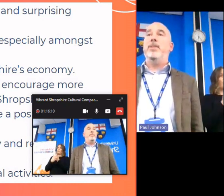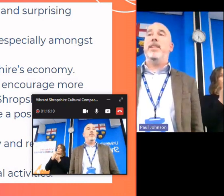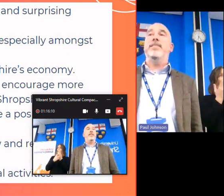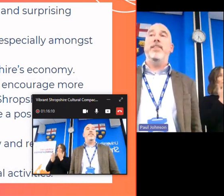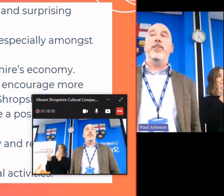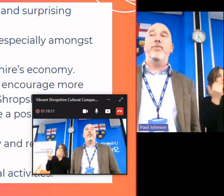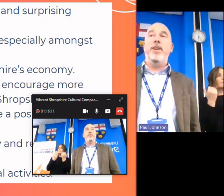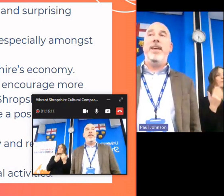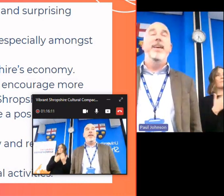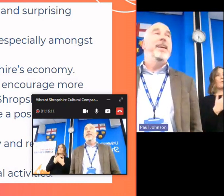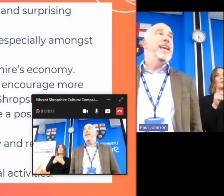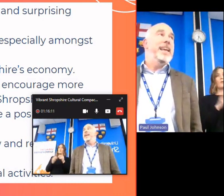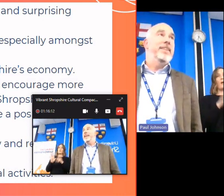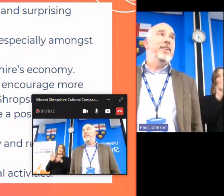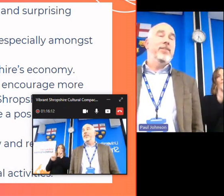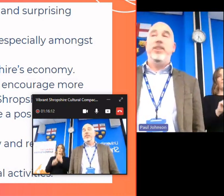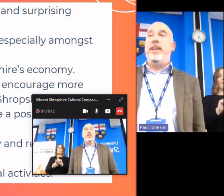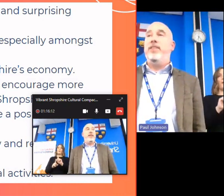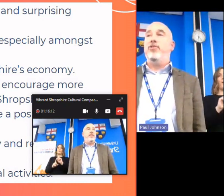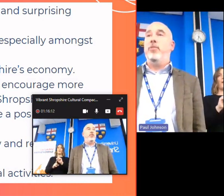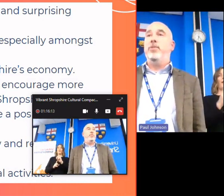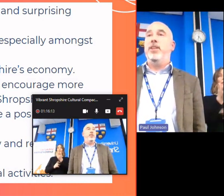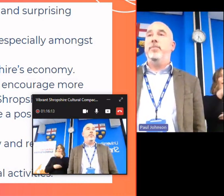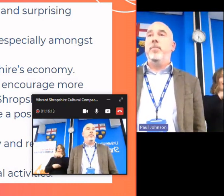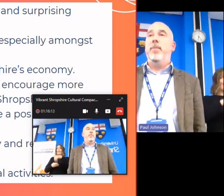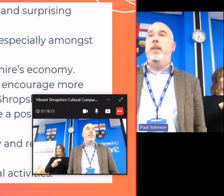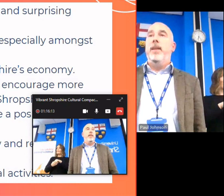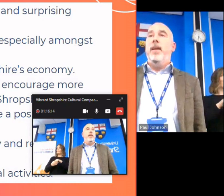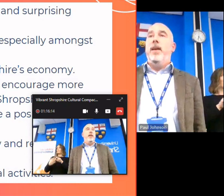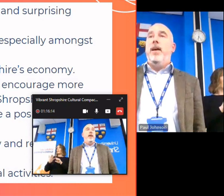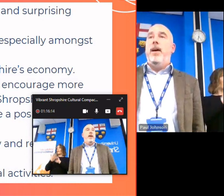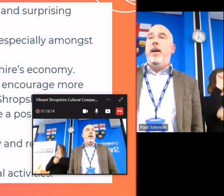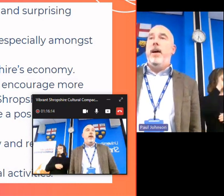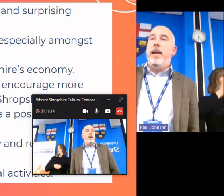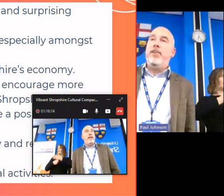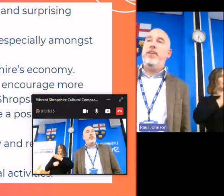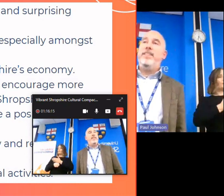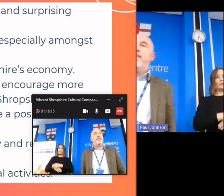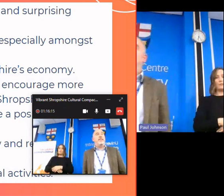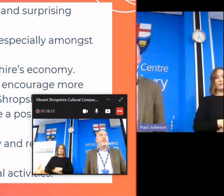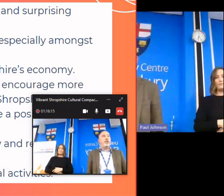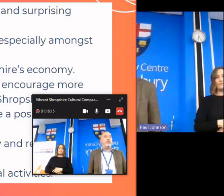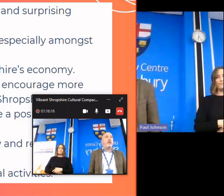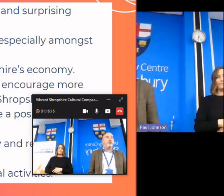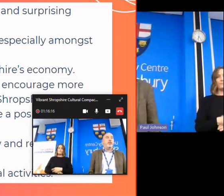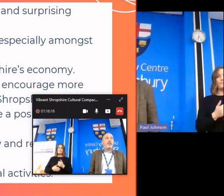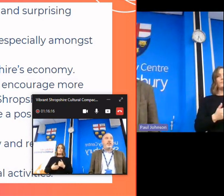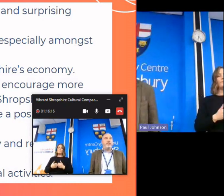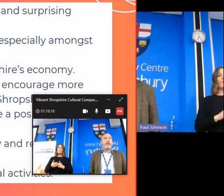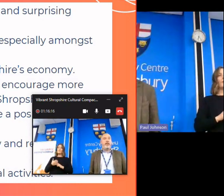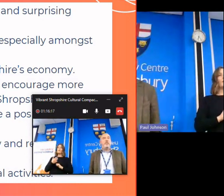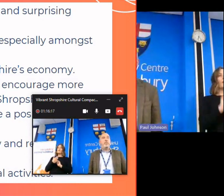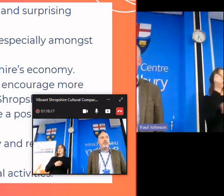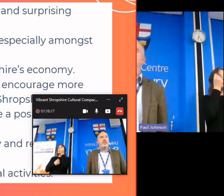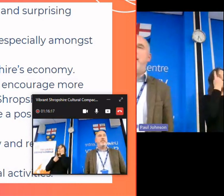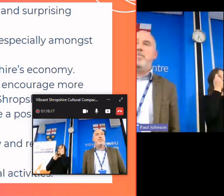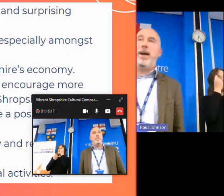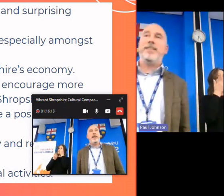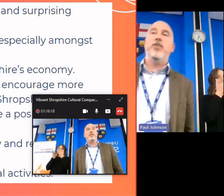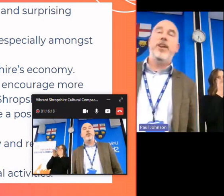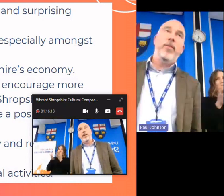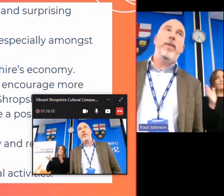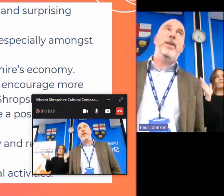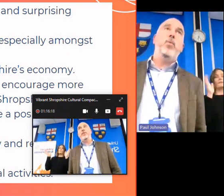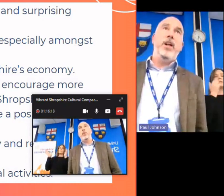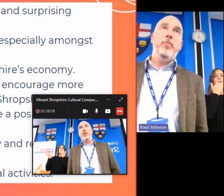young people to consider a career in culture in Shropshire uh increase the delivery of cultural initiatives that have a positive